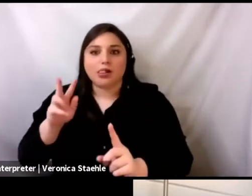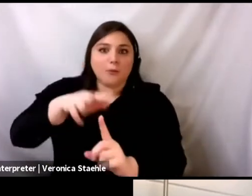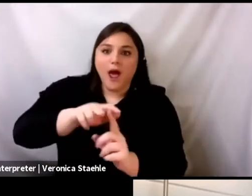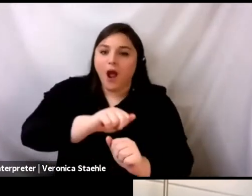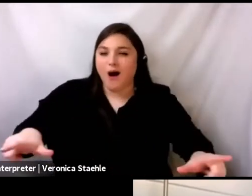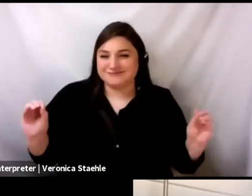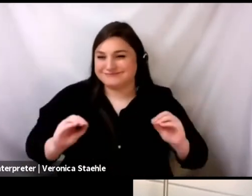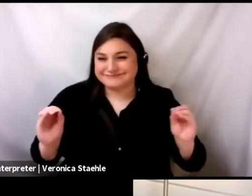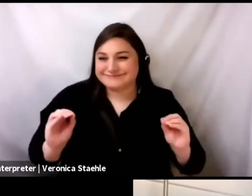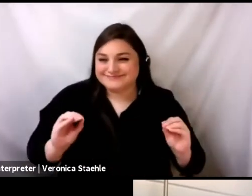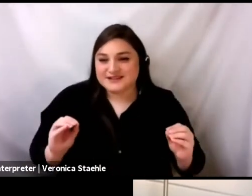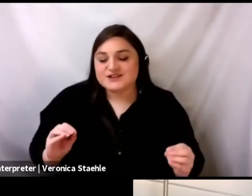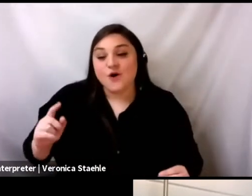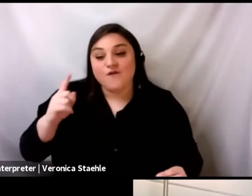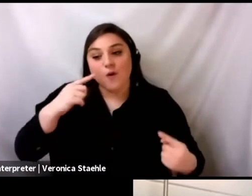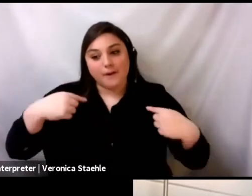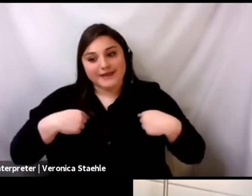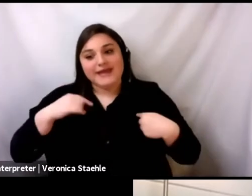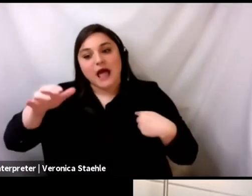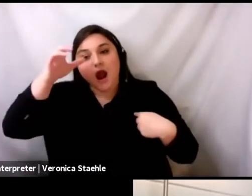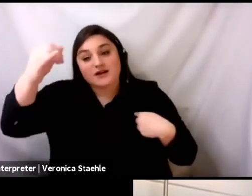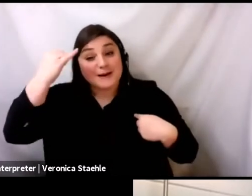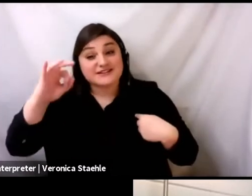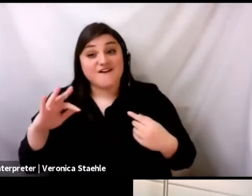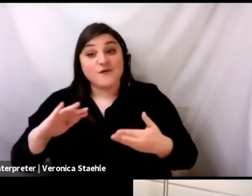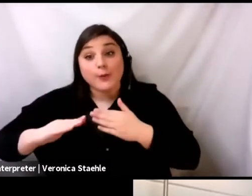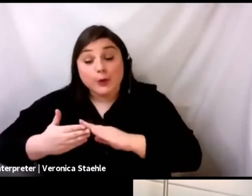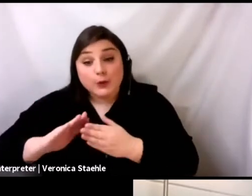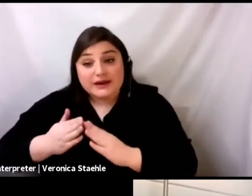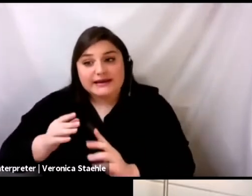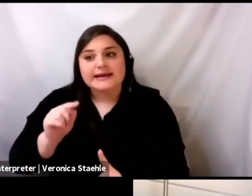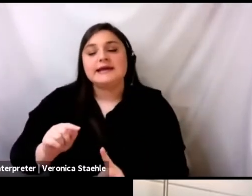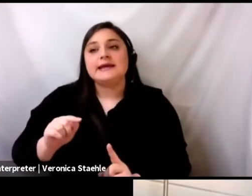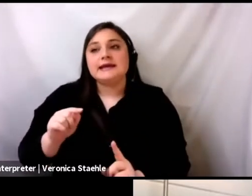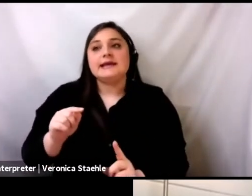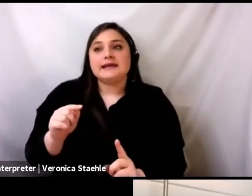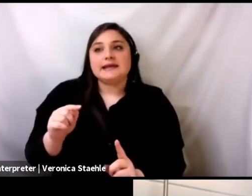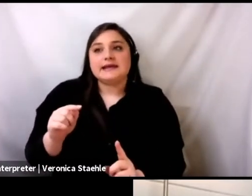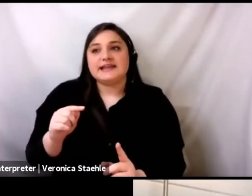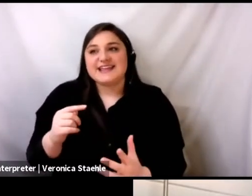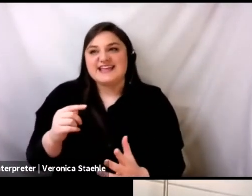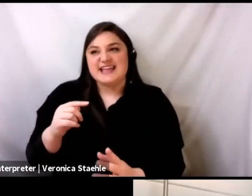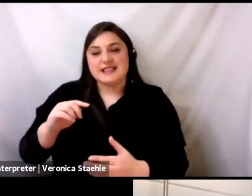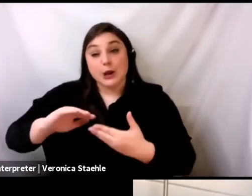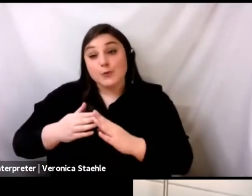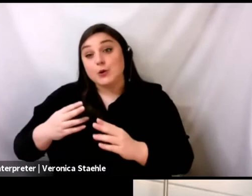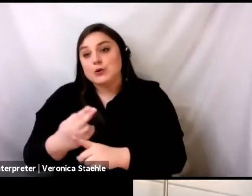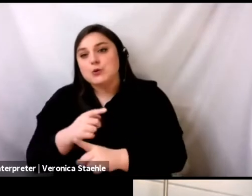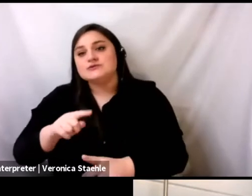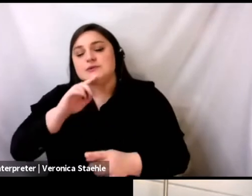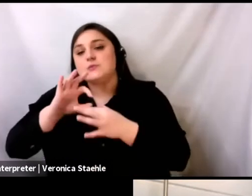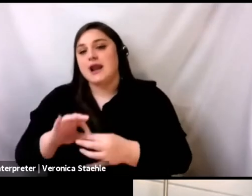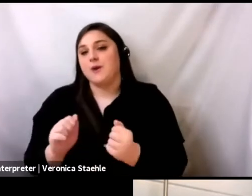connecting back to what you were saying has, has been, has started with and continue to be about language for me.